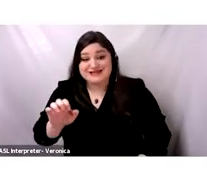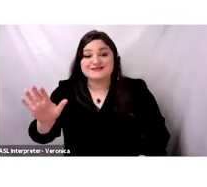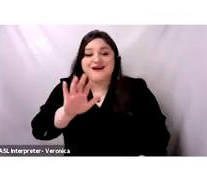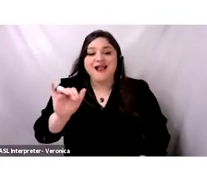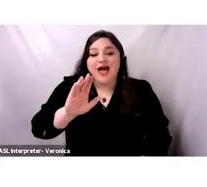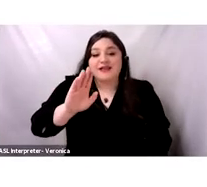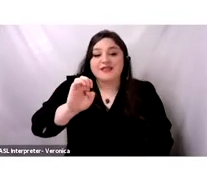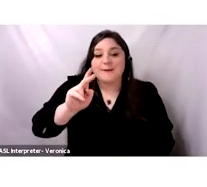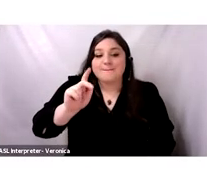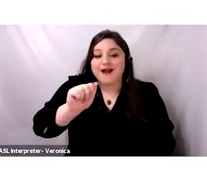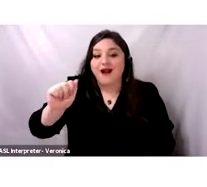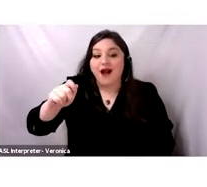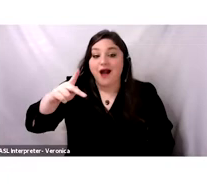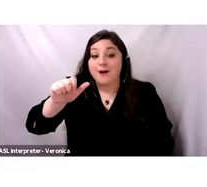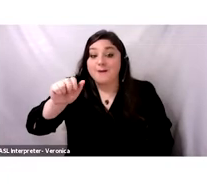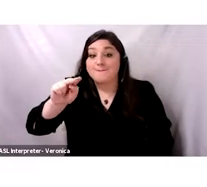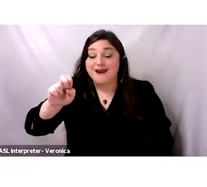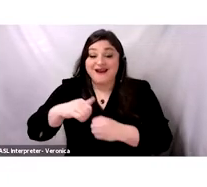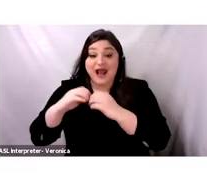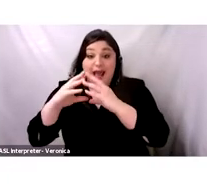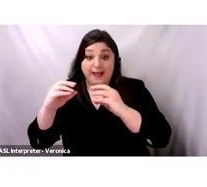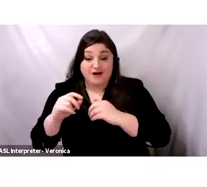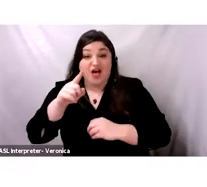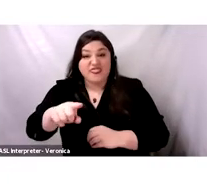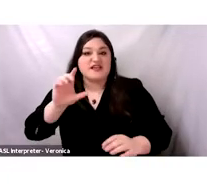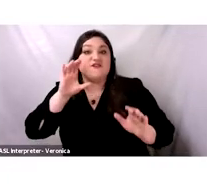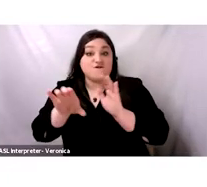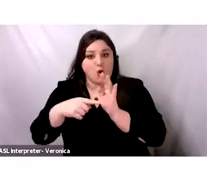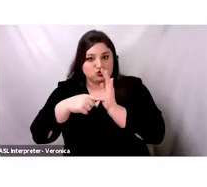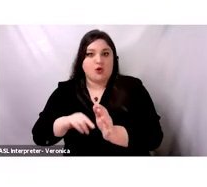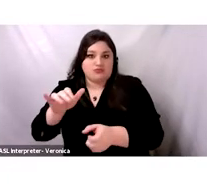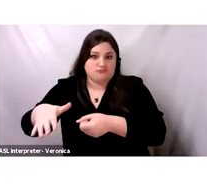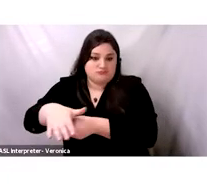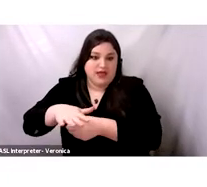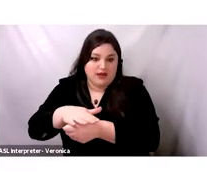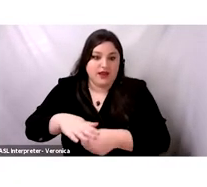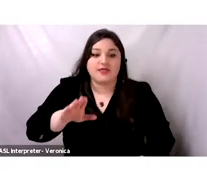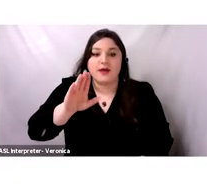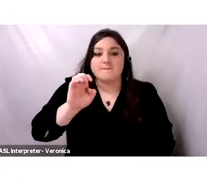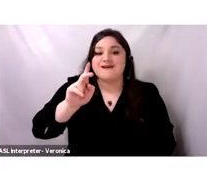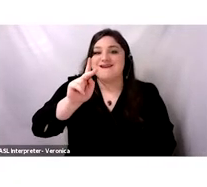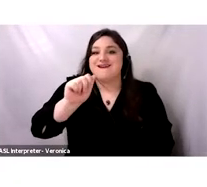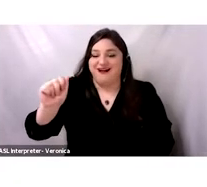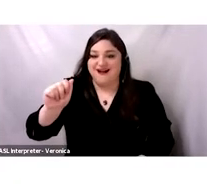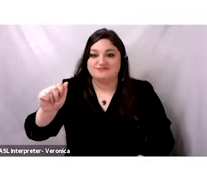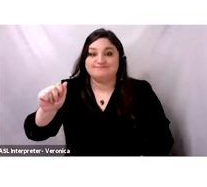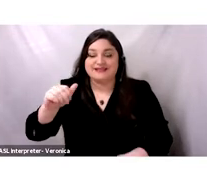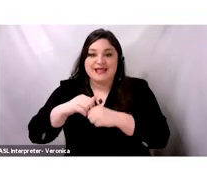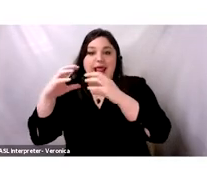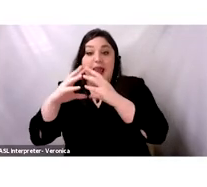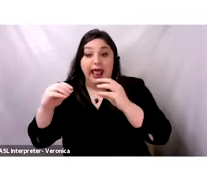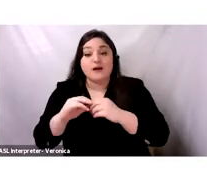Valley. The picture is in the Bekaa. The Bekaa Valley, Lebanon, is actually two